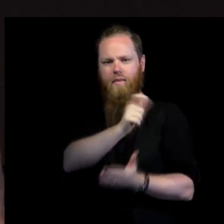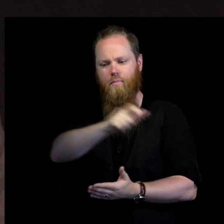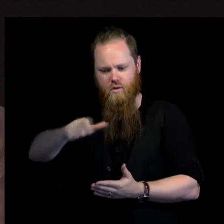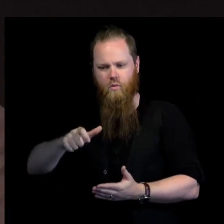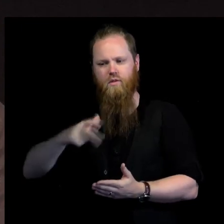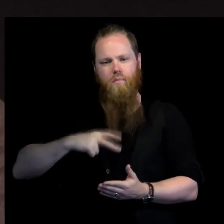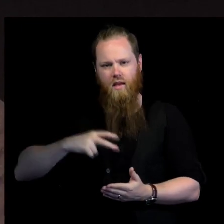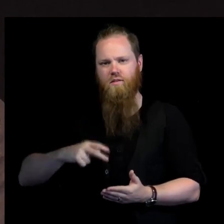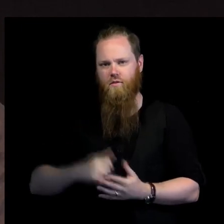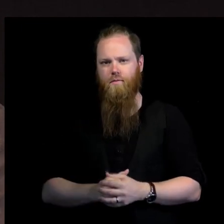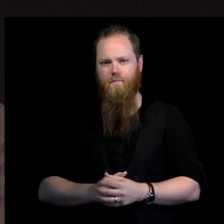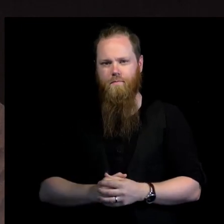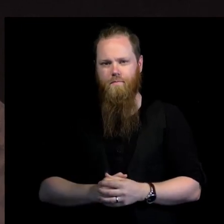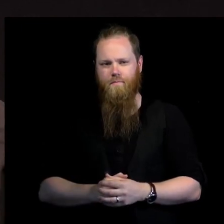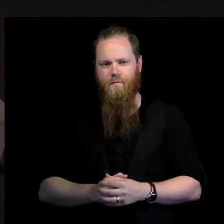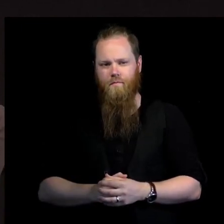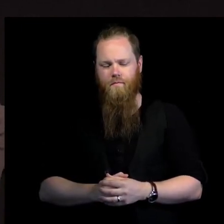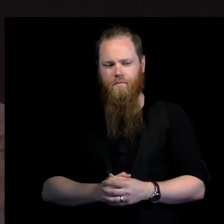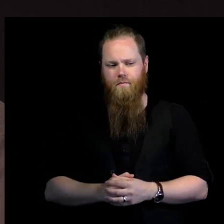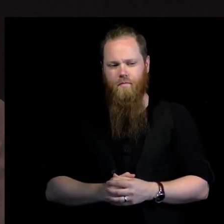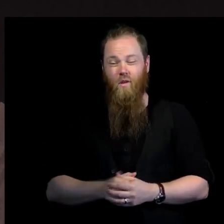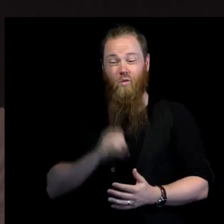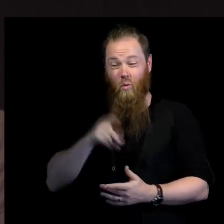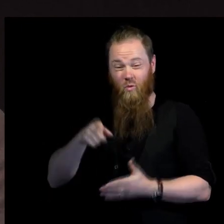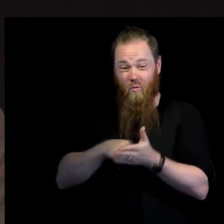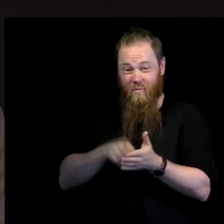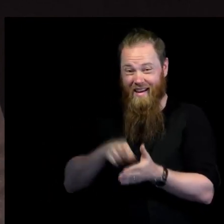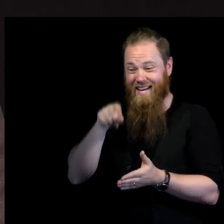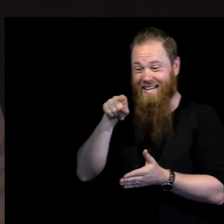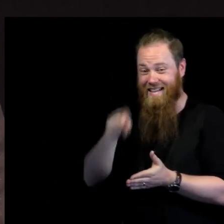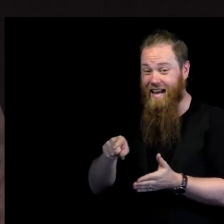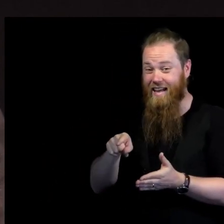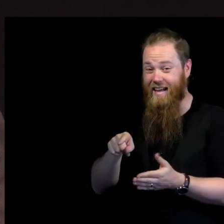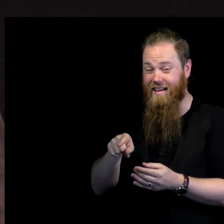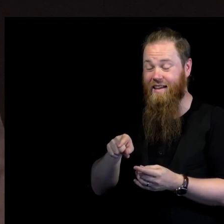and in a way, responsible for what they have done. So, if that's what your question is aiming at,